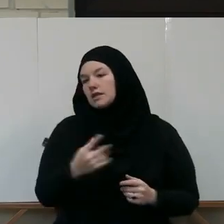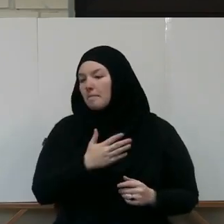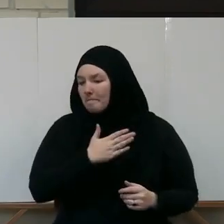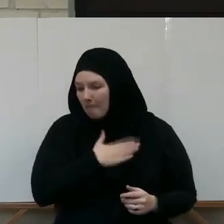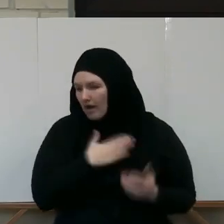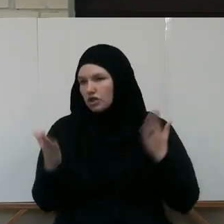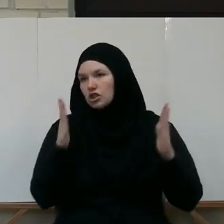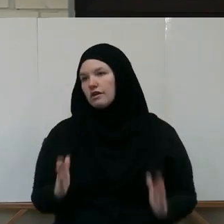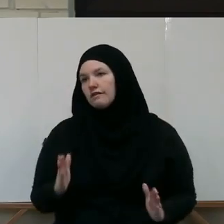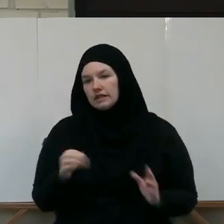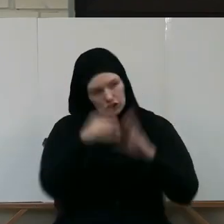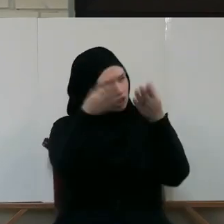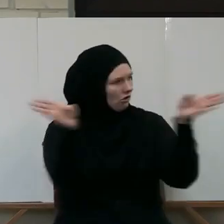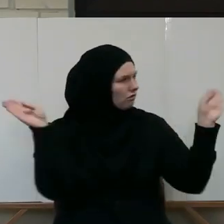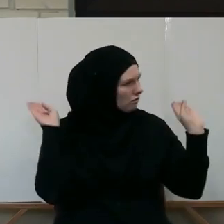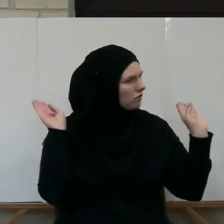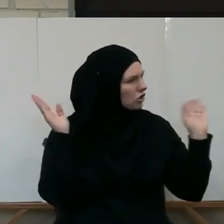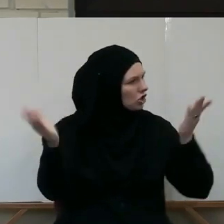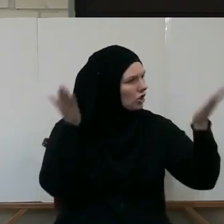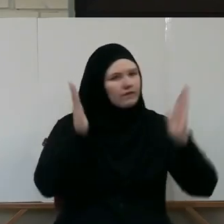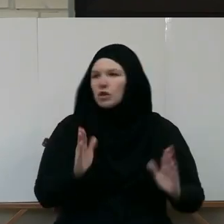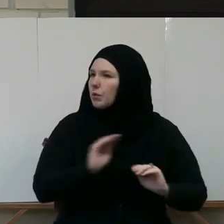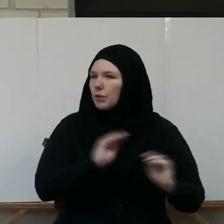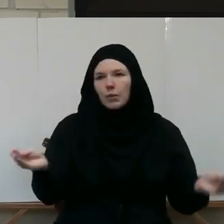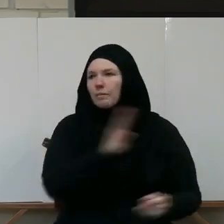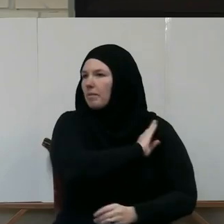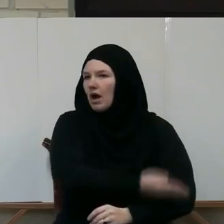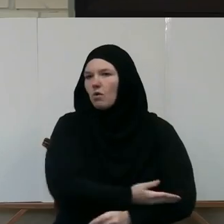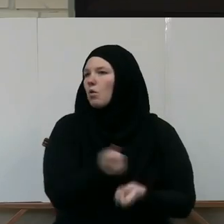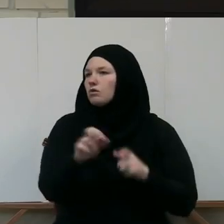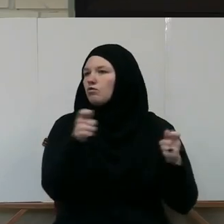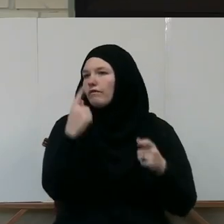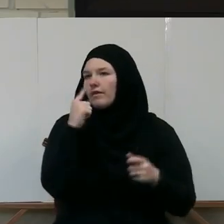servants, in general, you have no power over them.